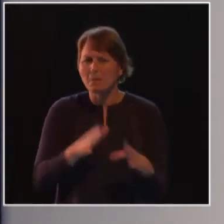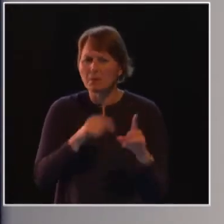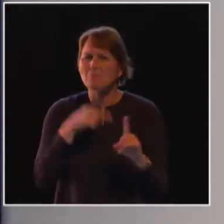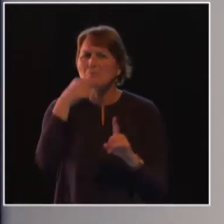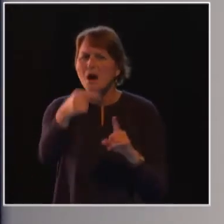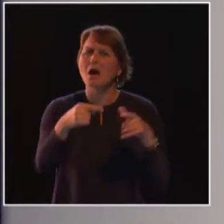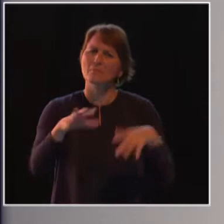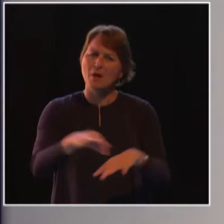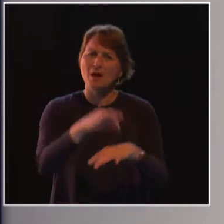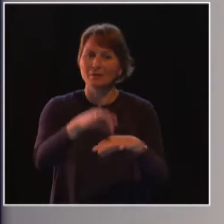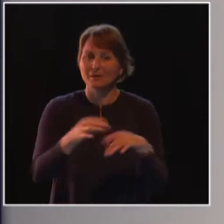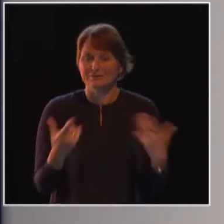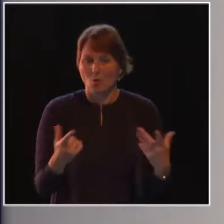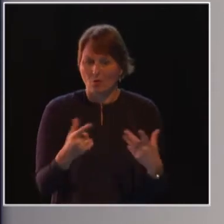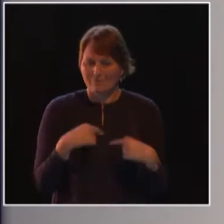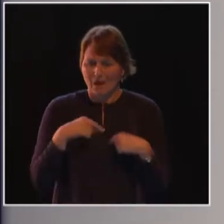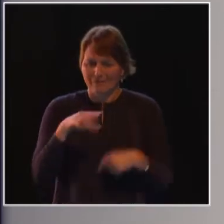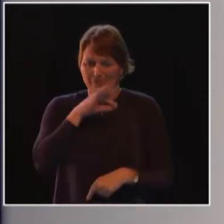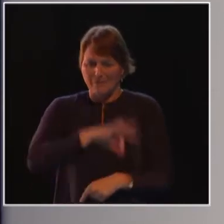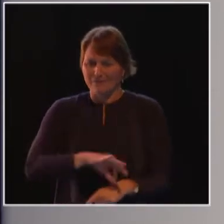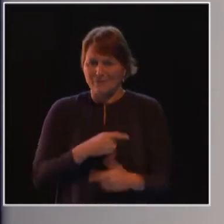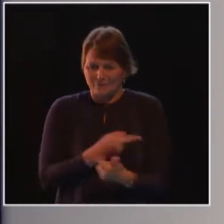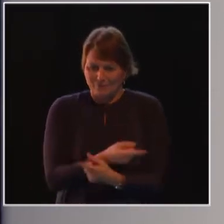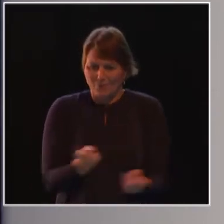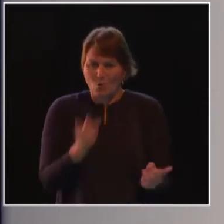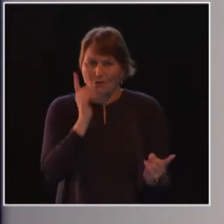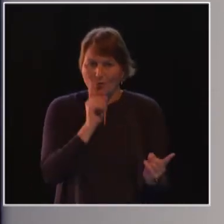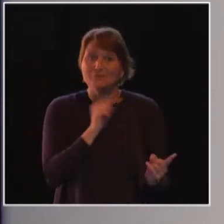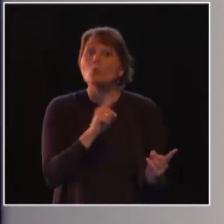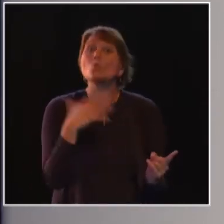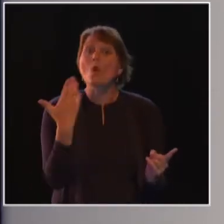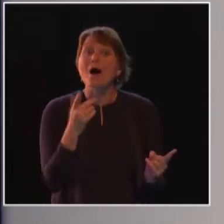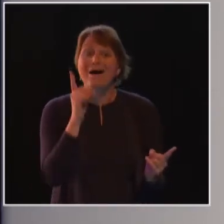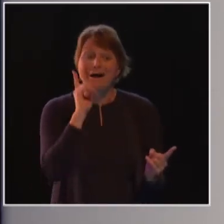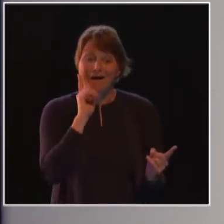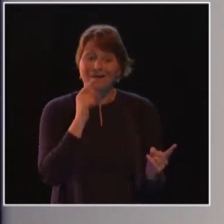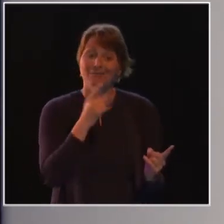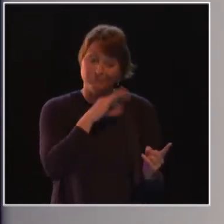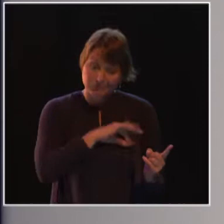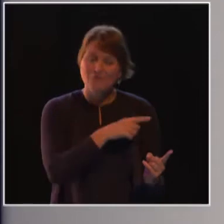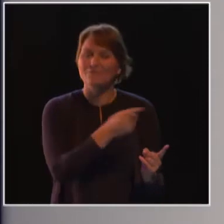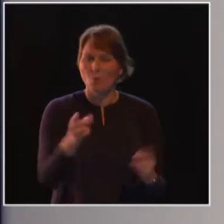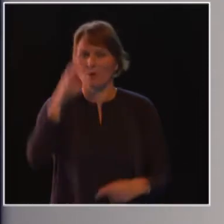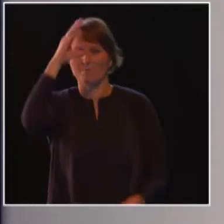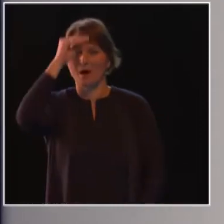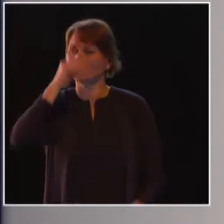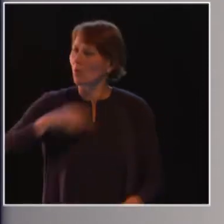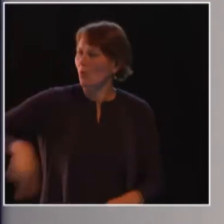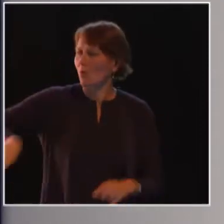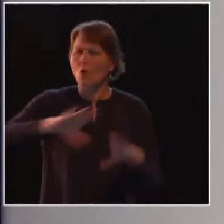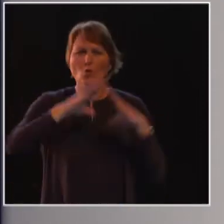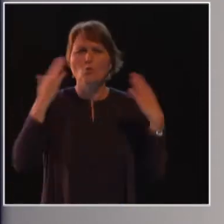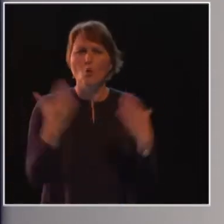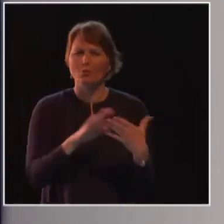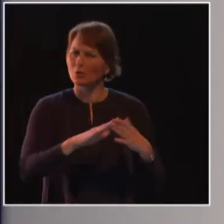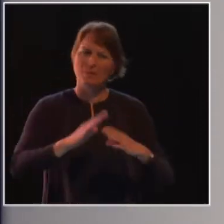benefit women in any shape or form. We do it simply for the benefit of men. And it's time as a global community. This is not an African